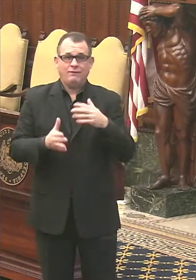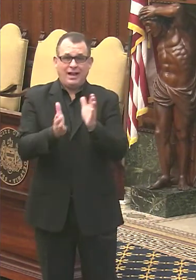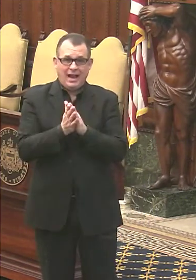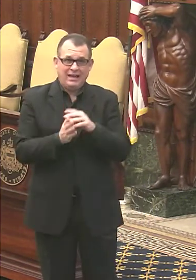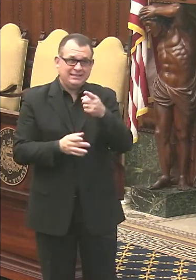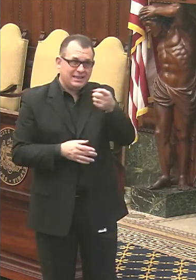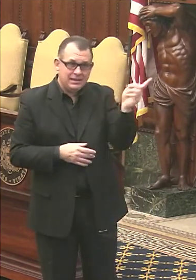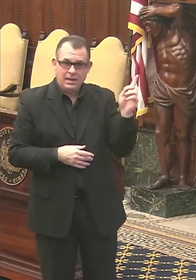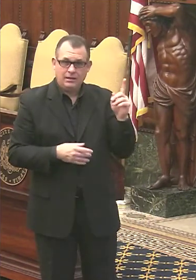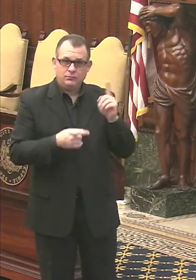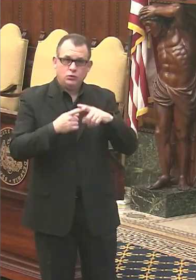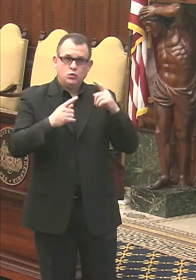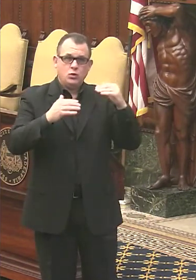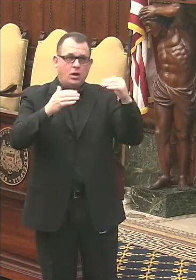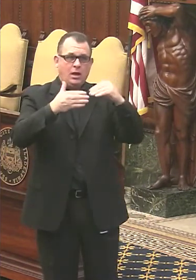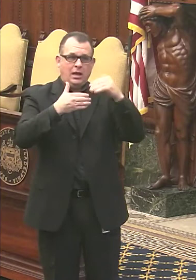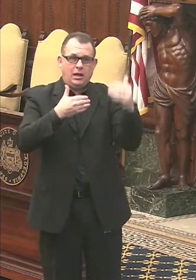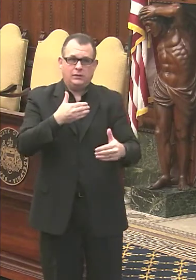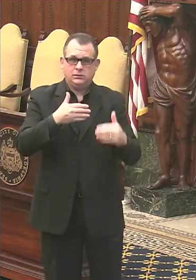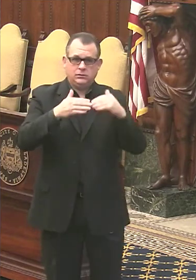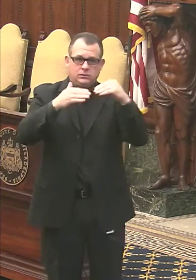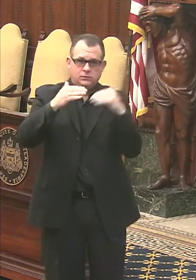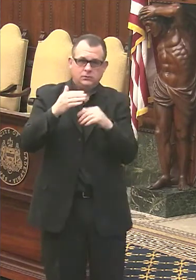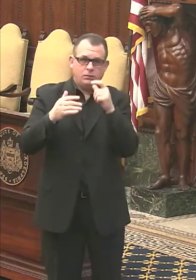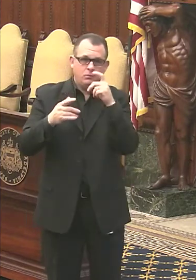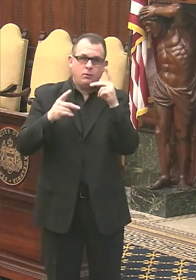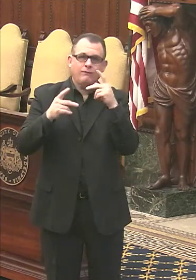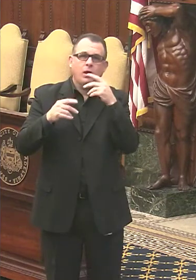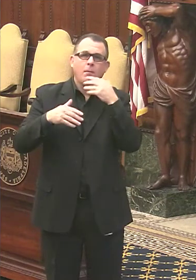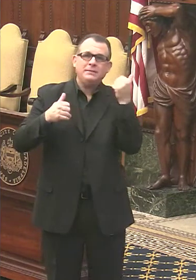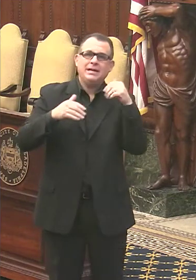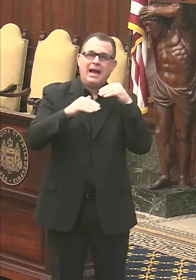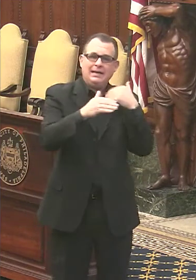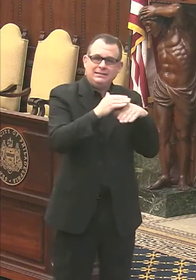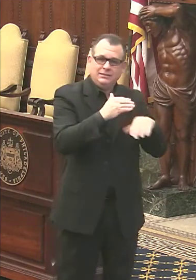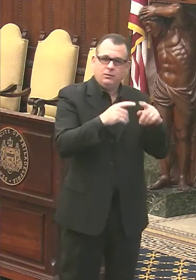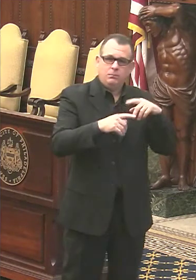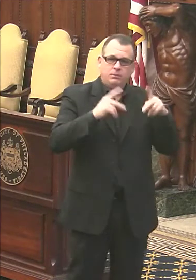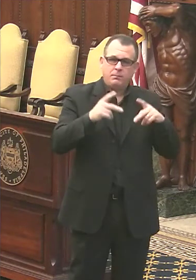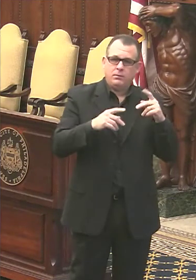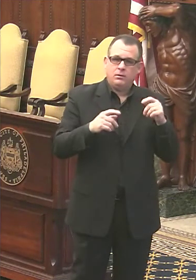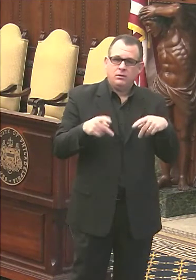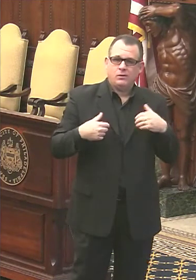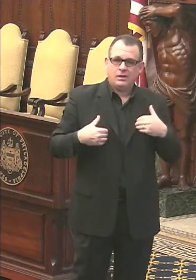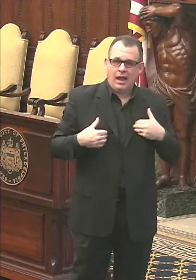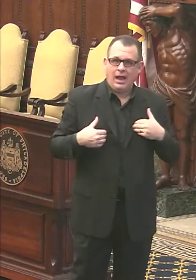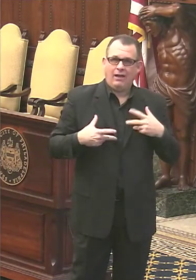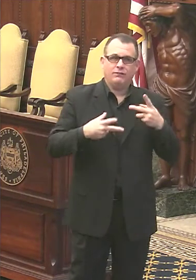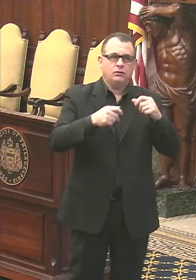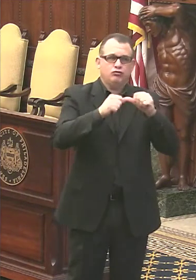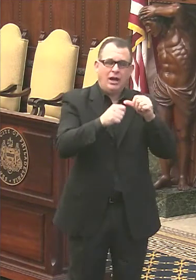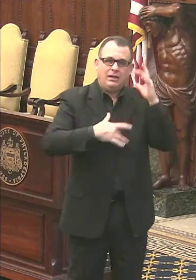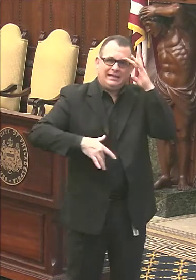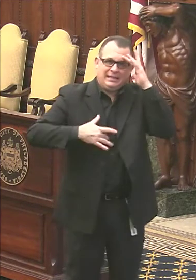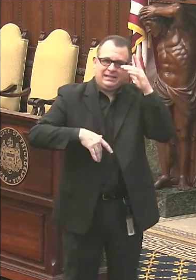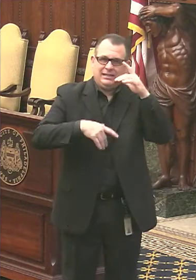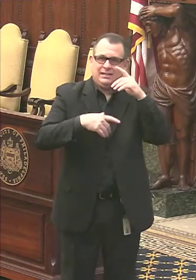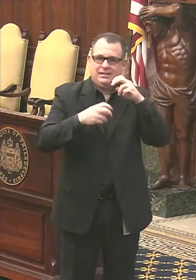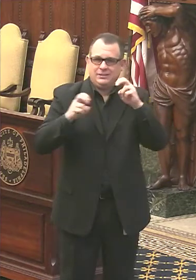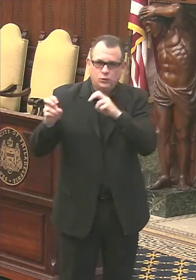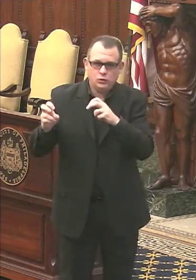to deal with the people that they have the best access to, which are people who have, uh, these chronic medical conditions or people over the age of 75.